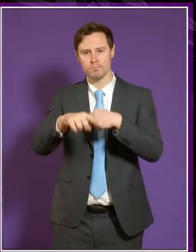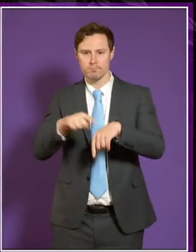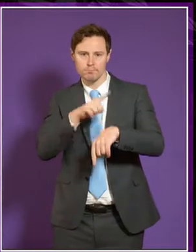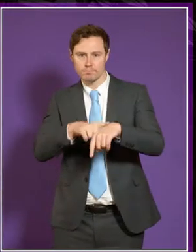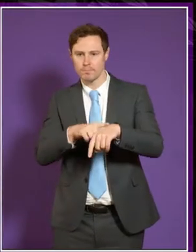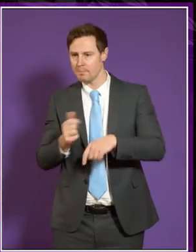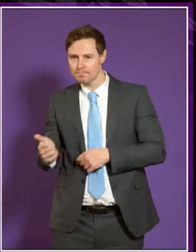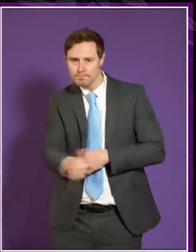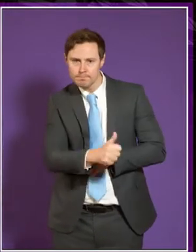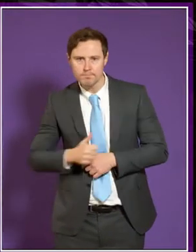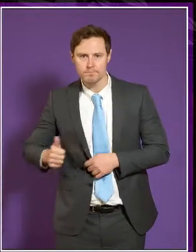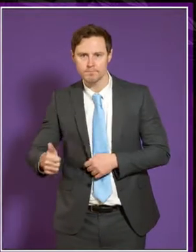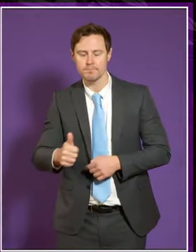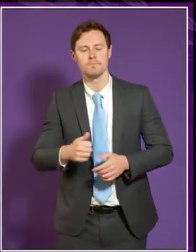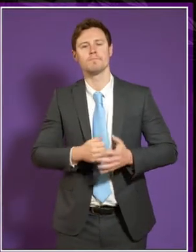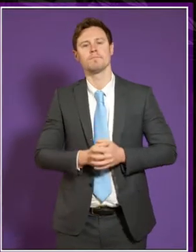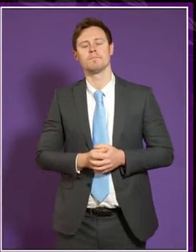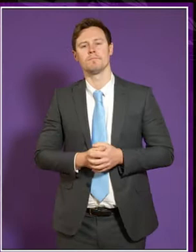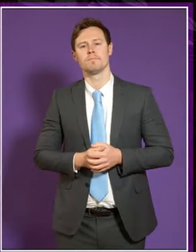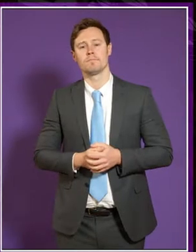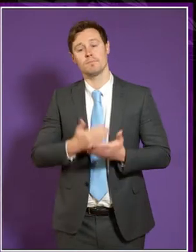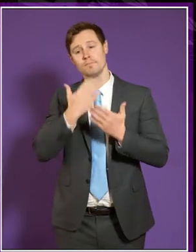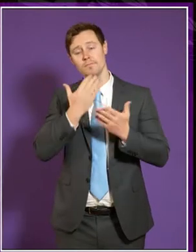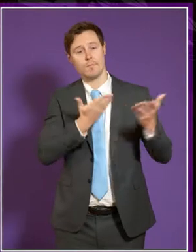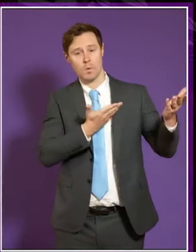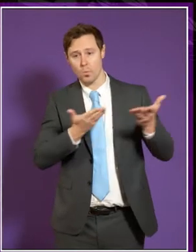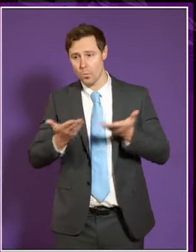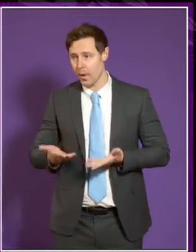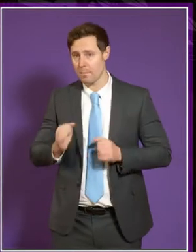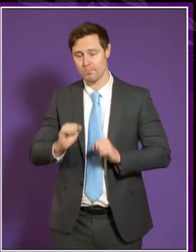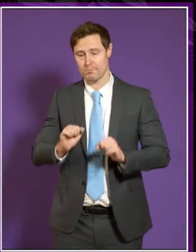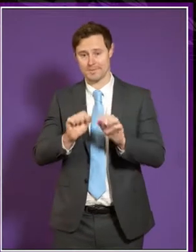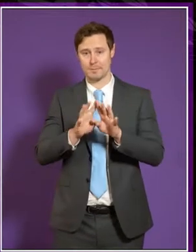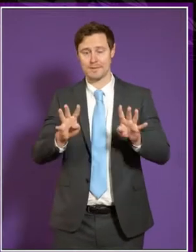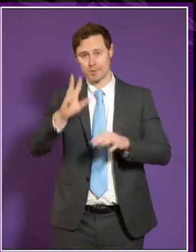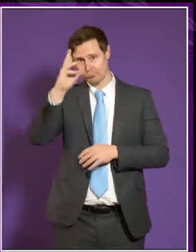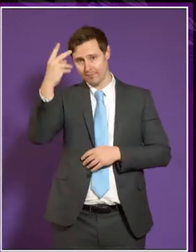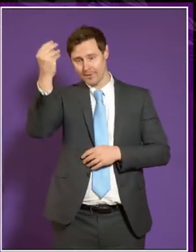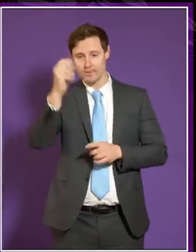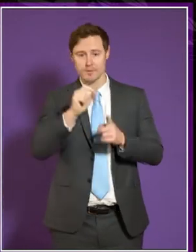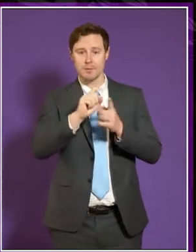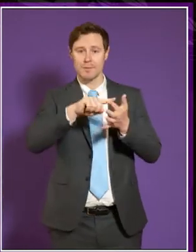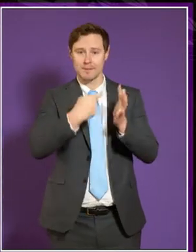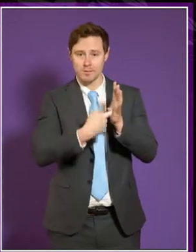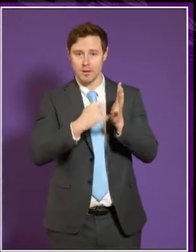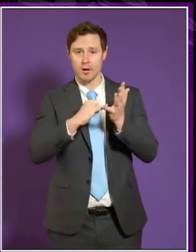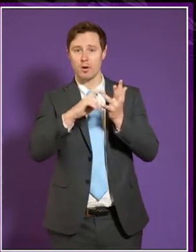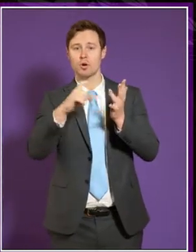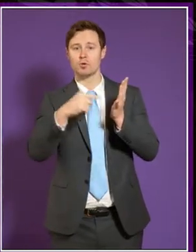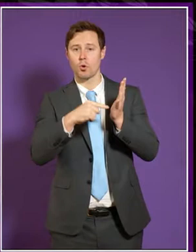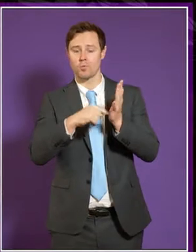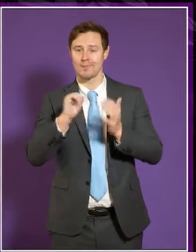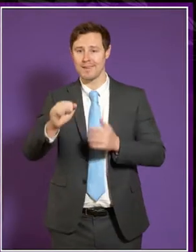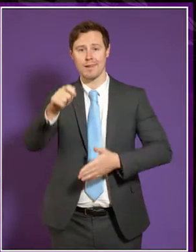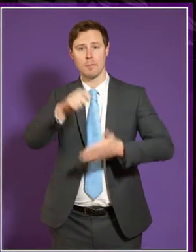to speak slowly where possible. So can I welcome first to the committee Professor Sir Peter Scott, the Commissioner for Fair